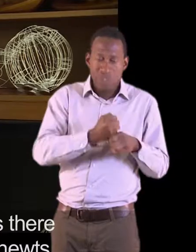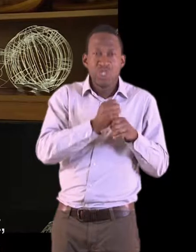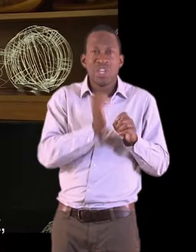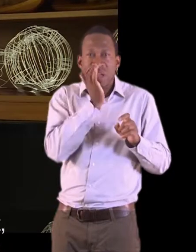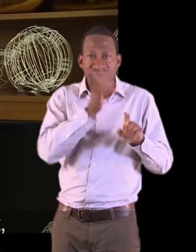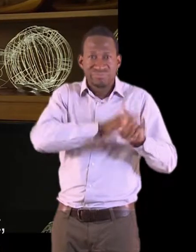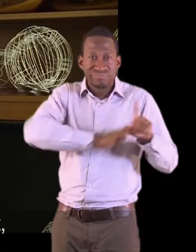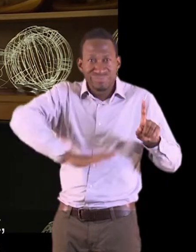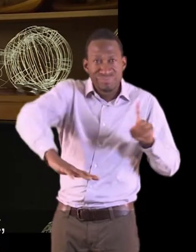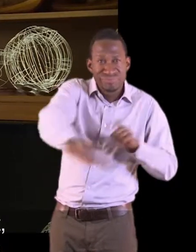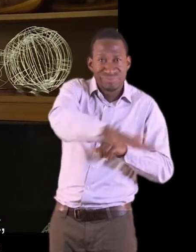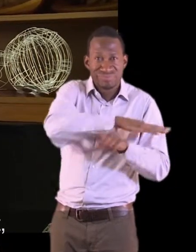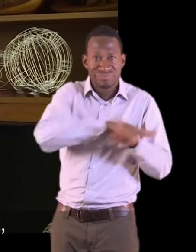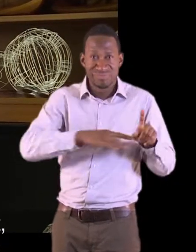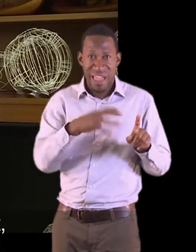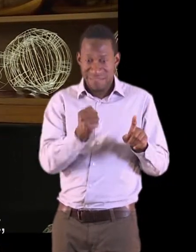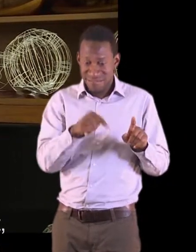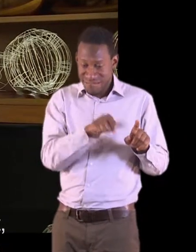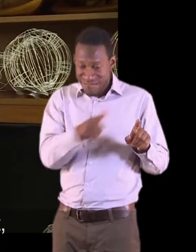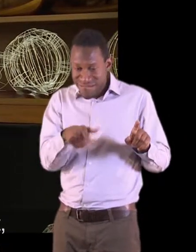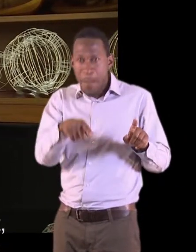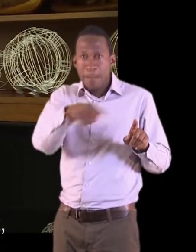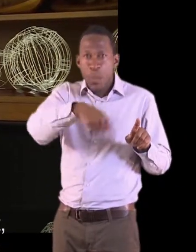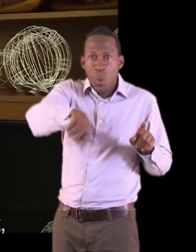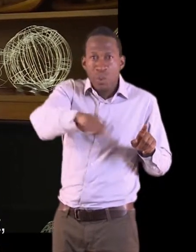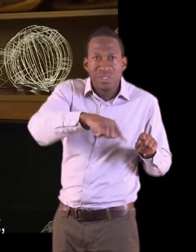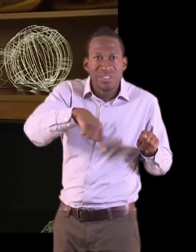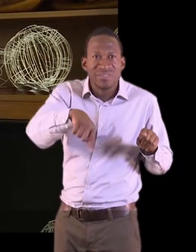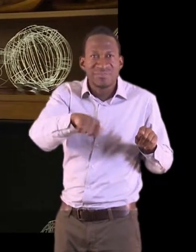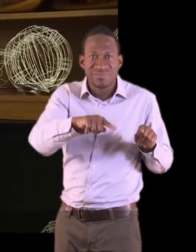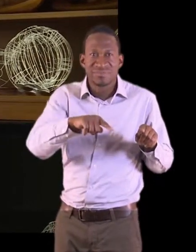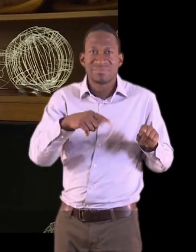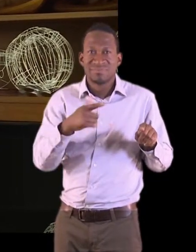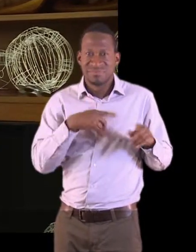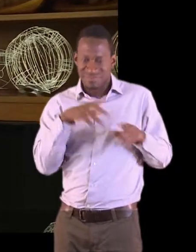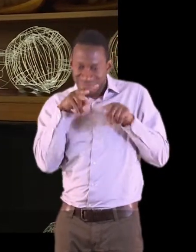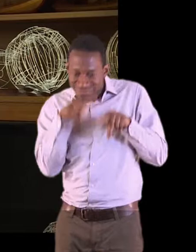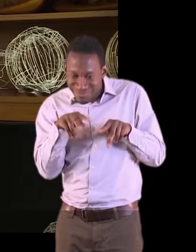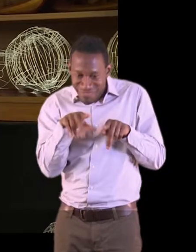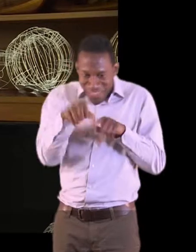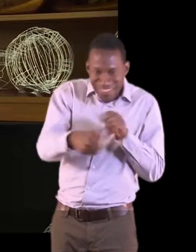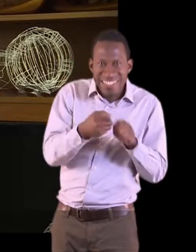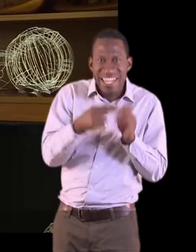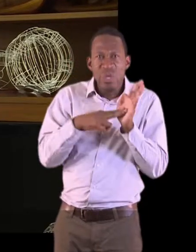to catch newts and things like that, you know, tadpoles. Lots of deer.